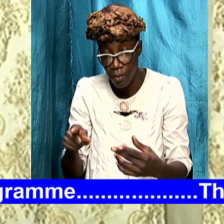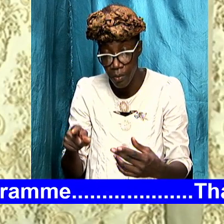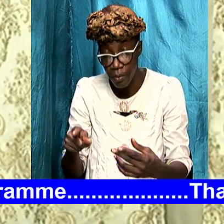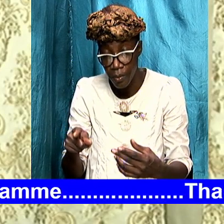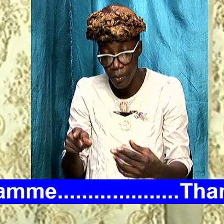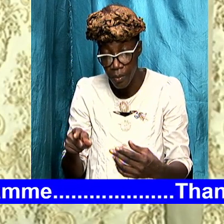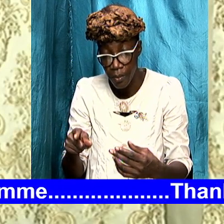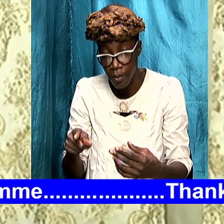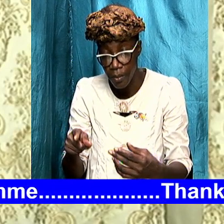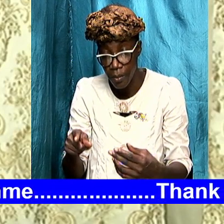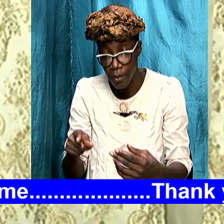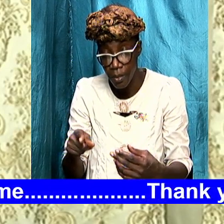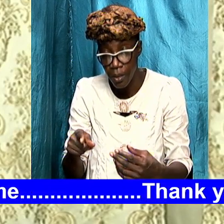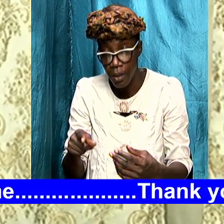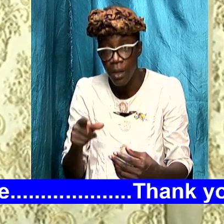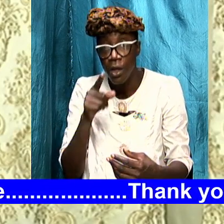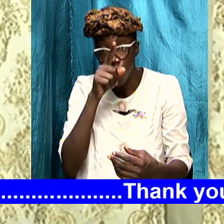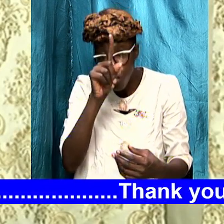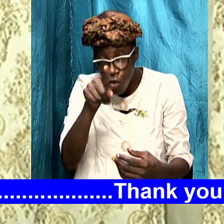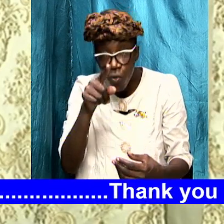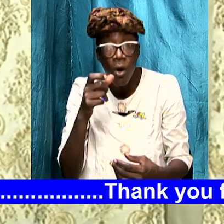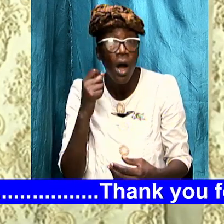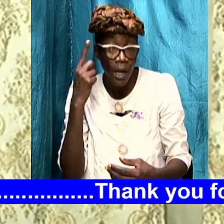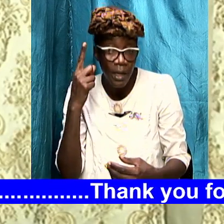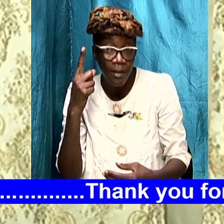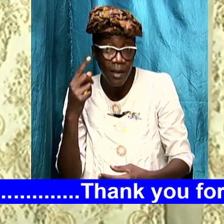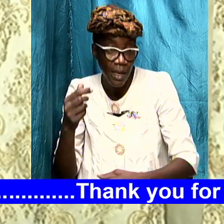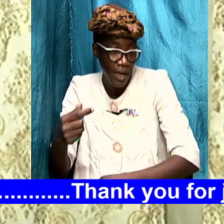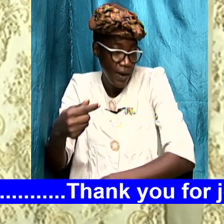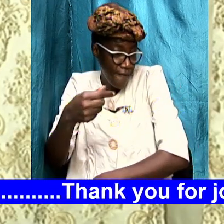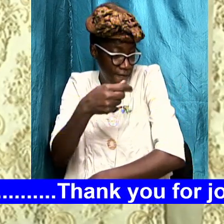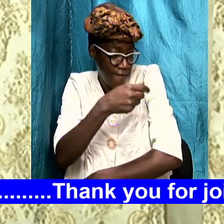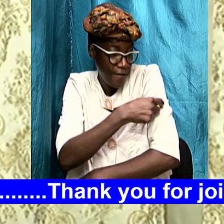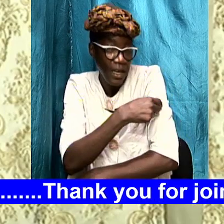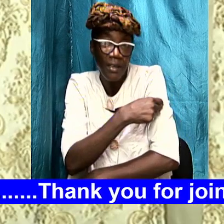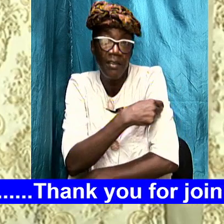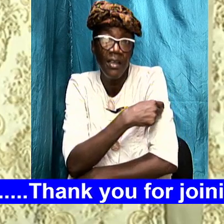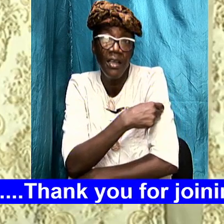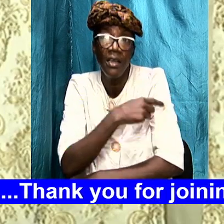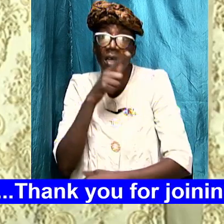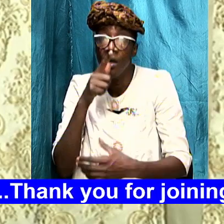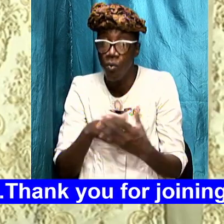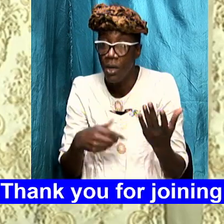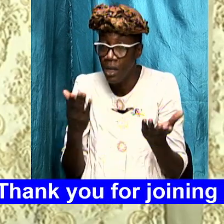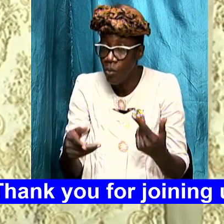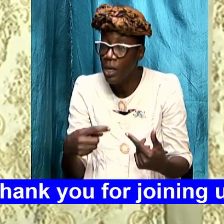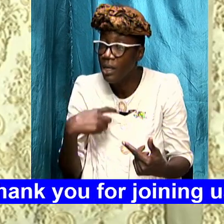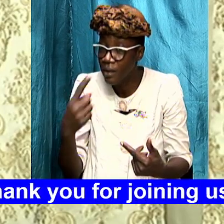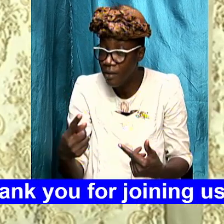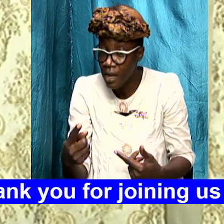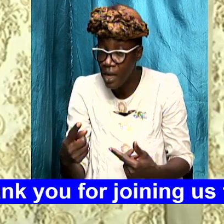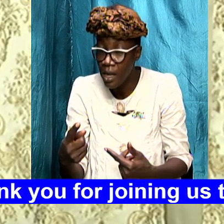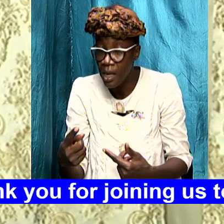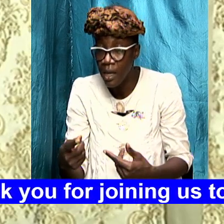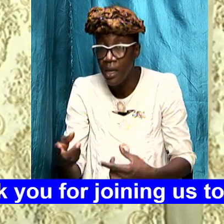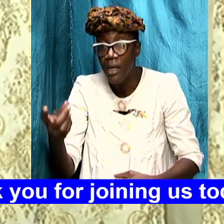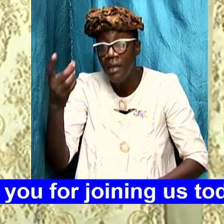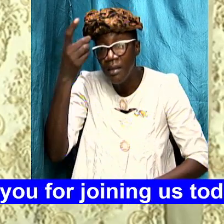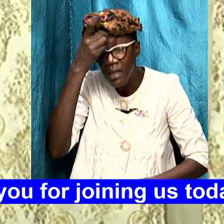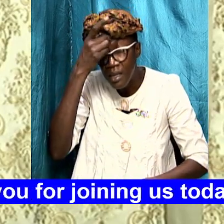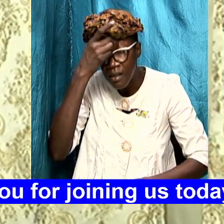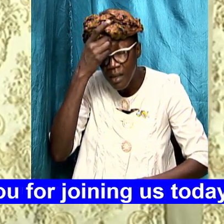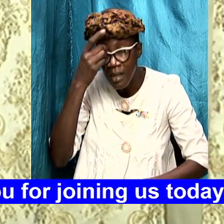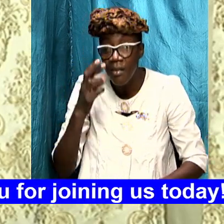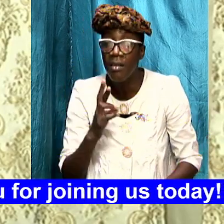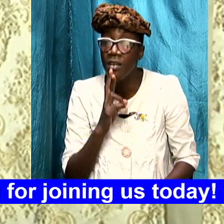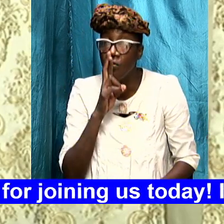on the vaccine what I want to say is this brothers and sisters the virus is real